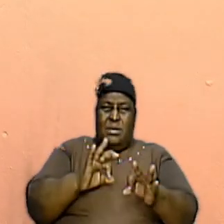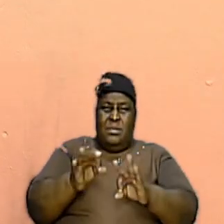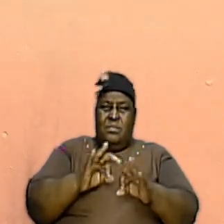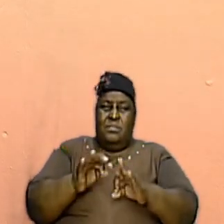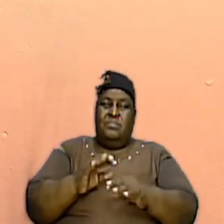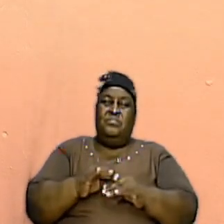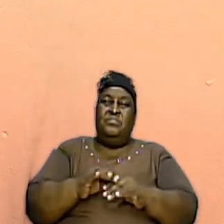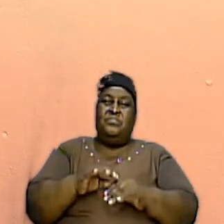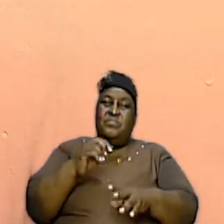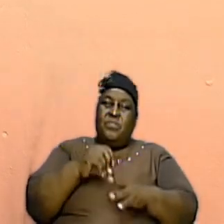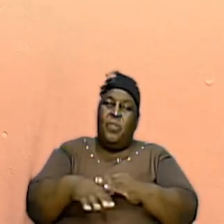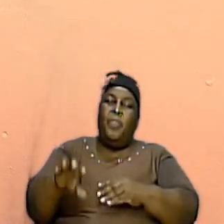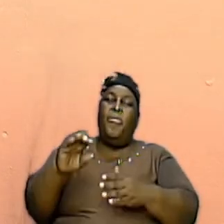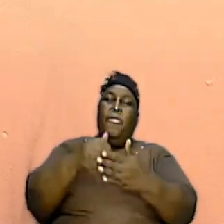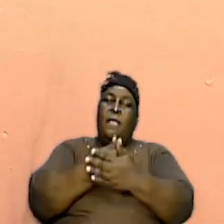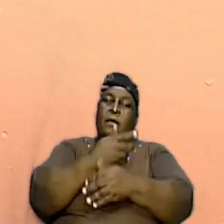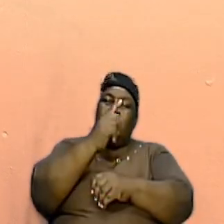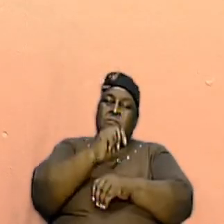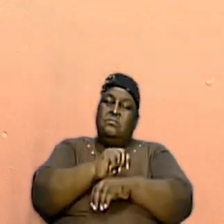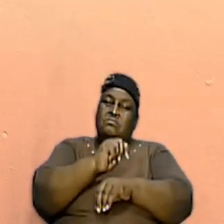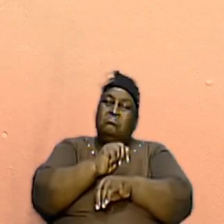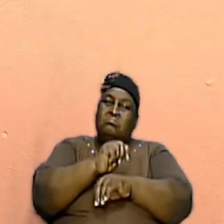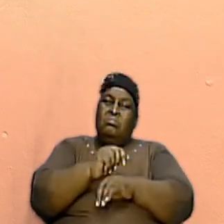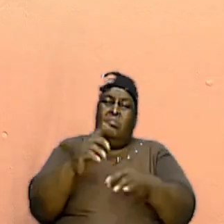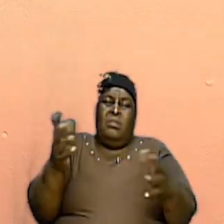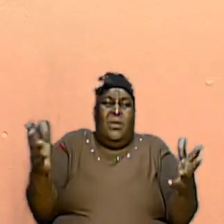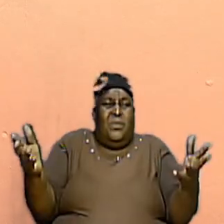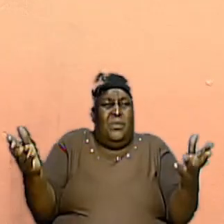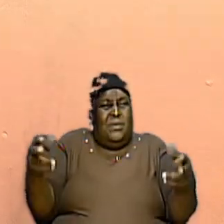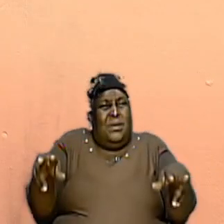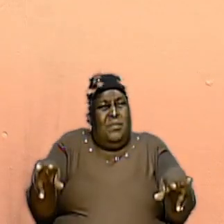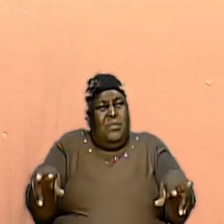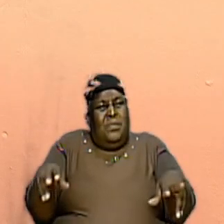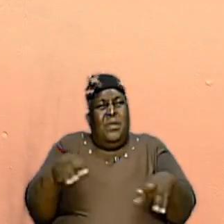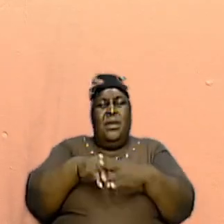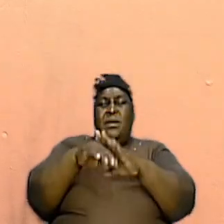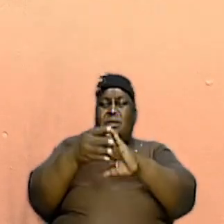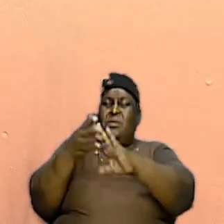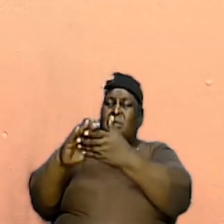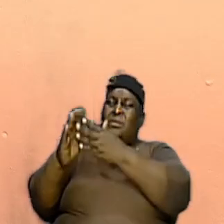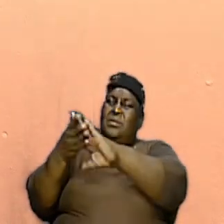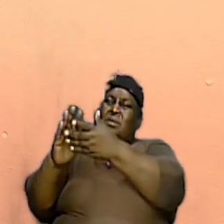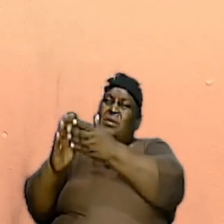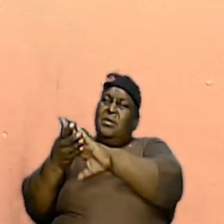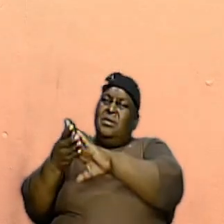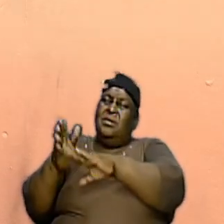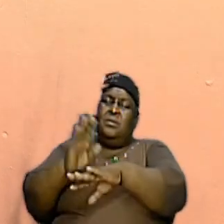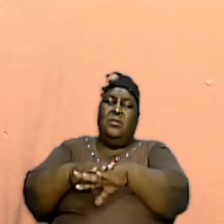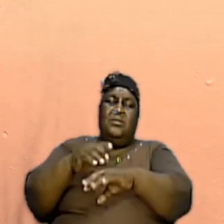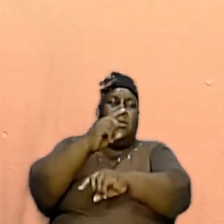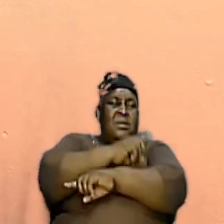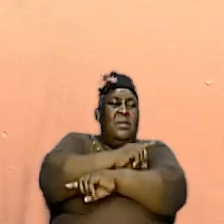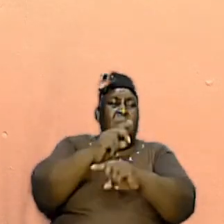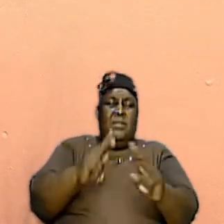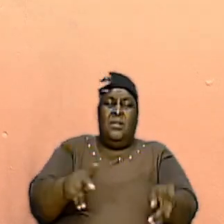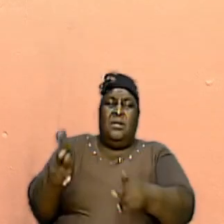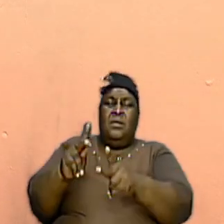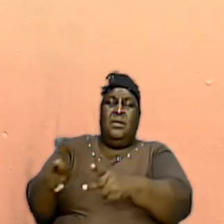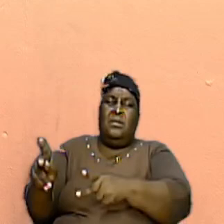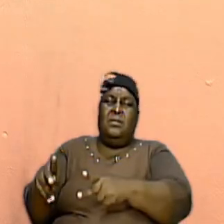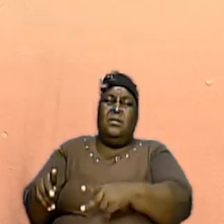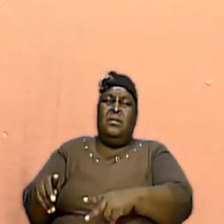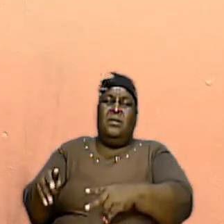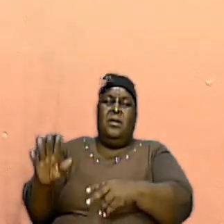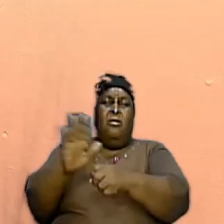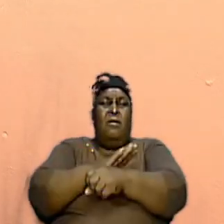equally in the New Testament what happened in Jerusalem on the day of Pentecost was the fulfillment